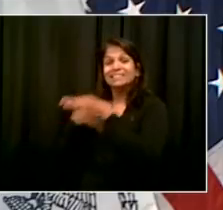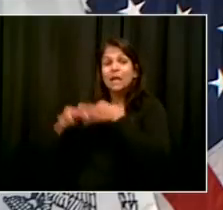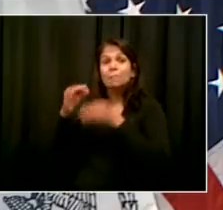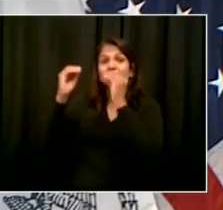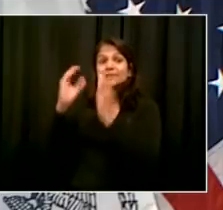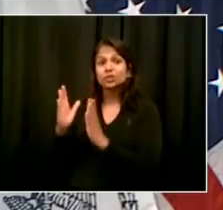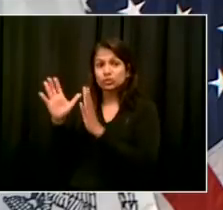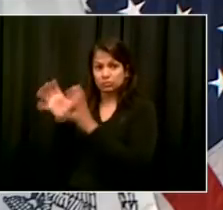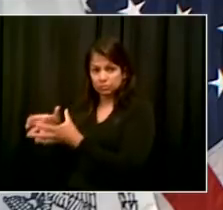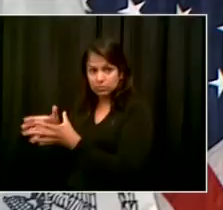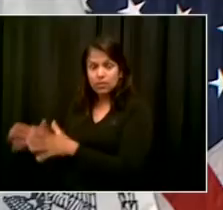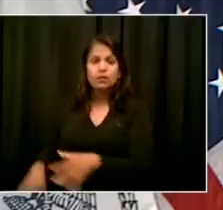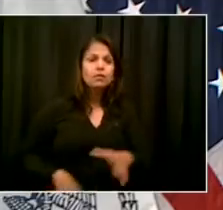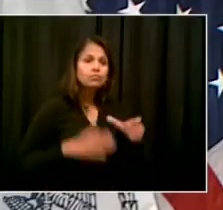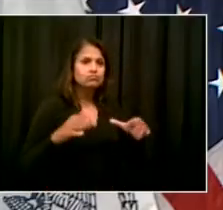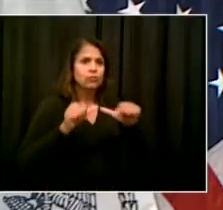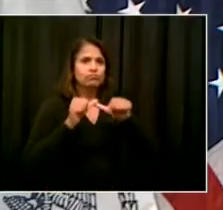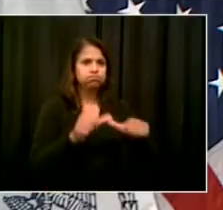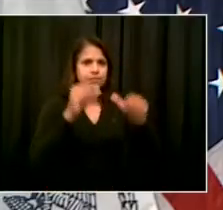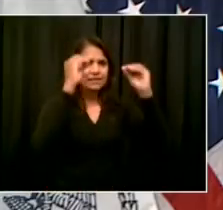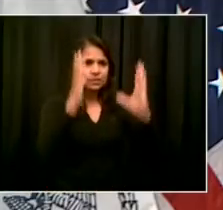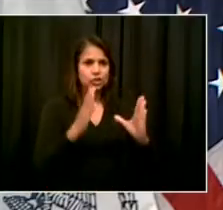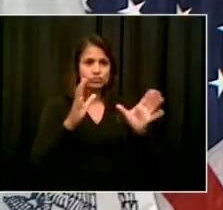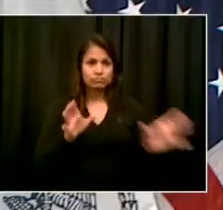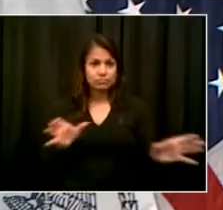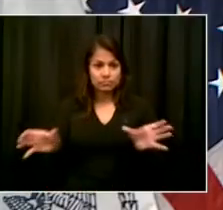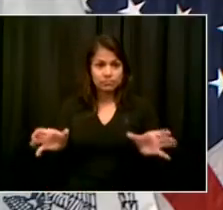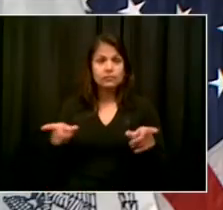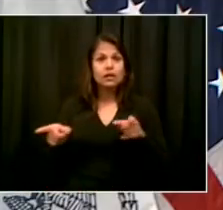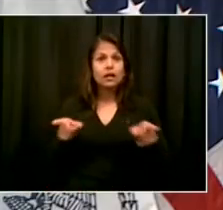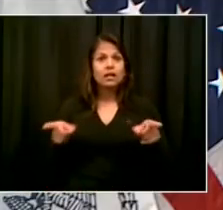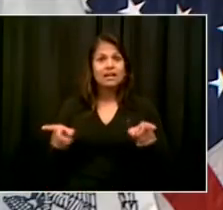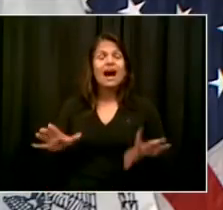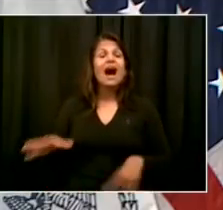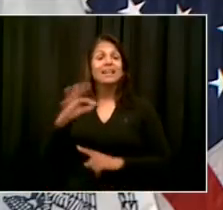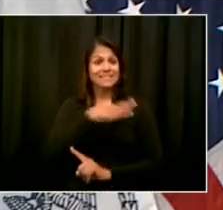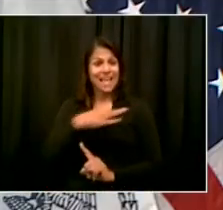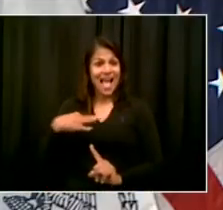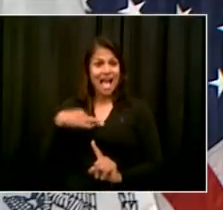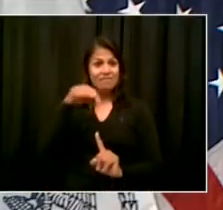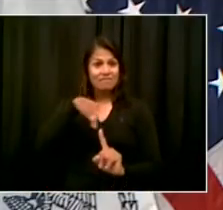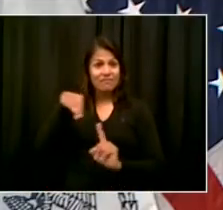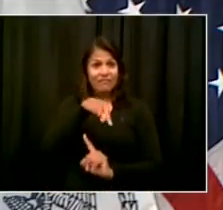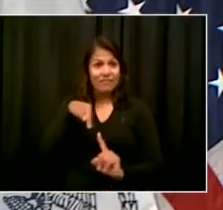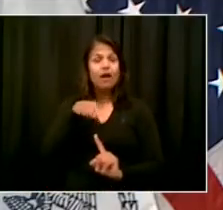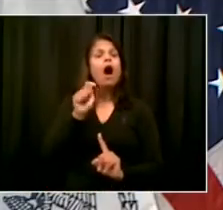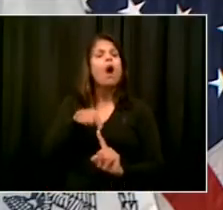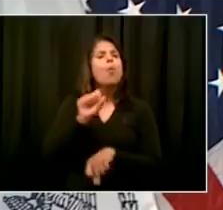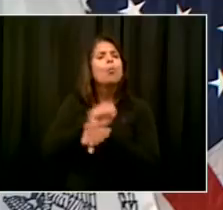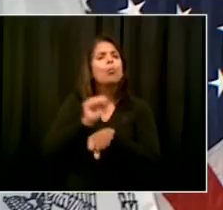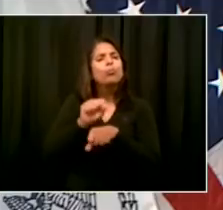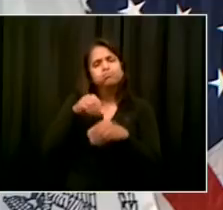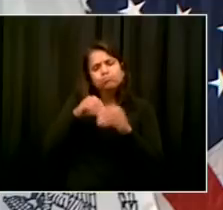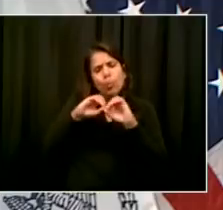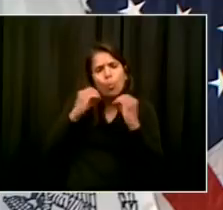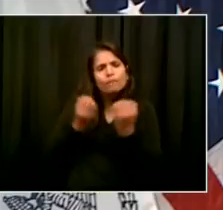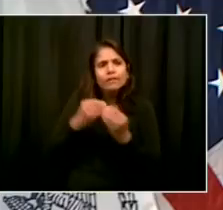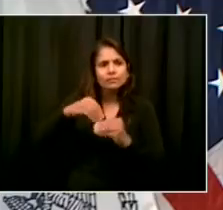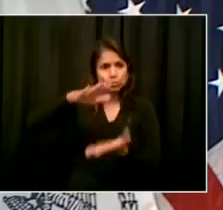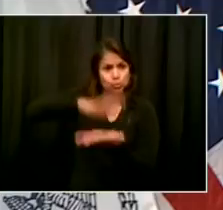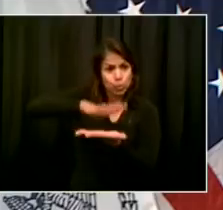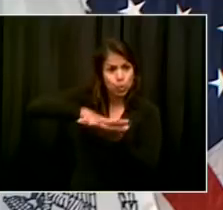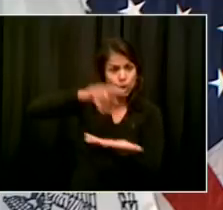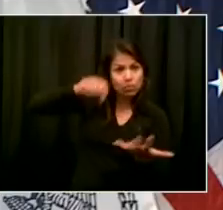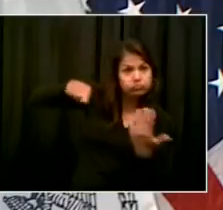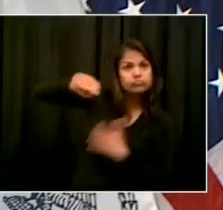the table. To begin, it's really important to make sure that we support every school. So these 2